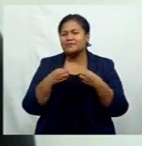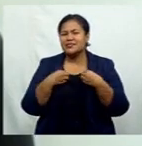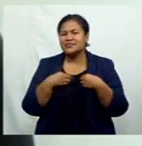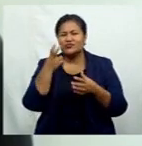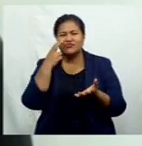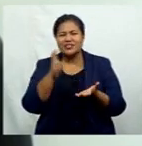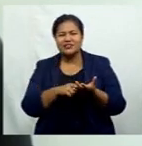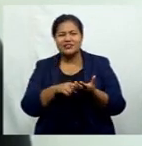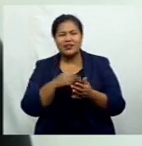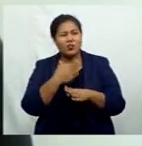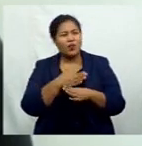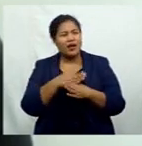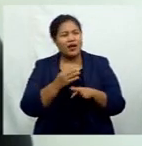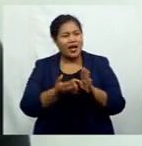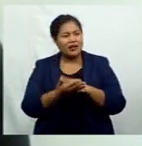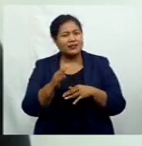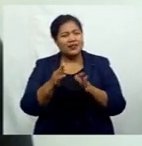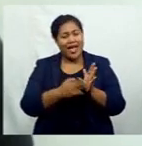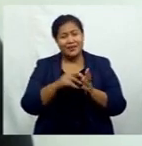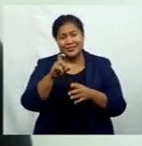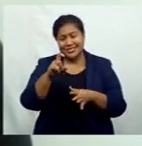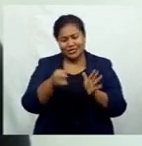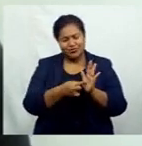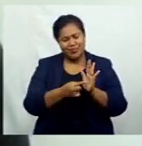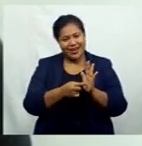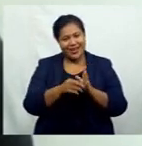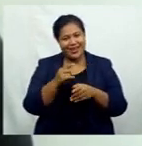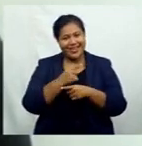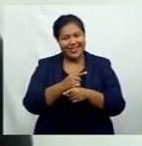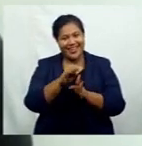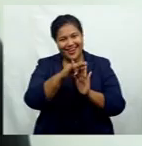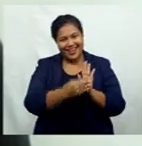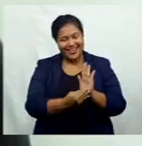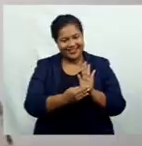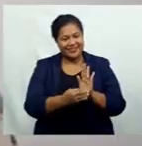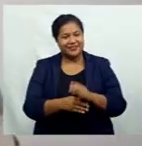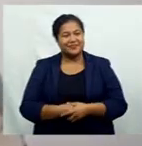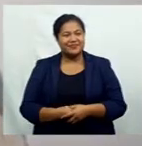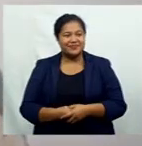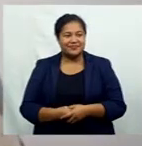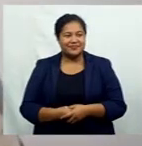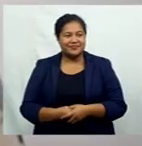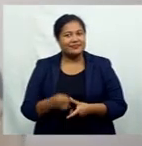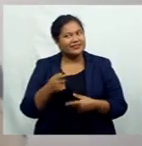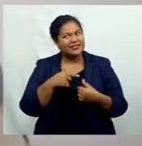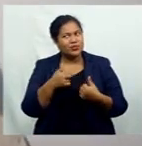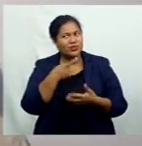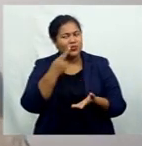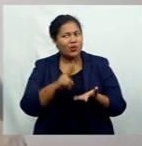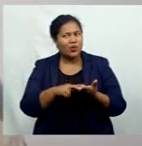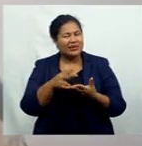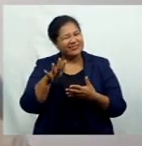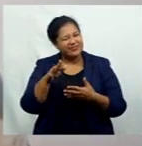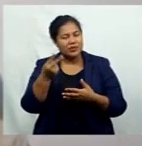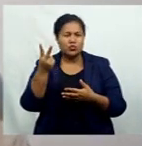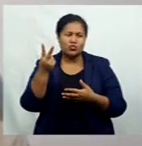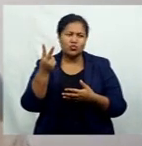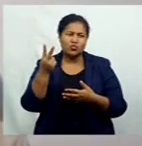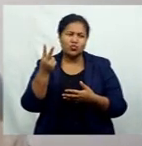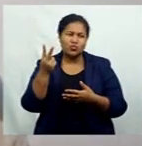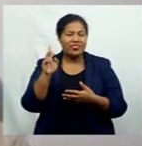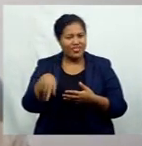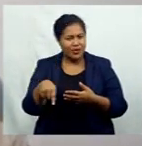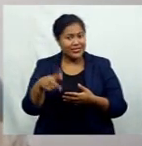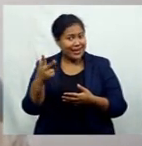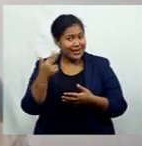to operate under the MCTTT guidelines? We've recorded about 2,800 odd